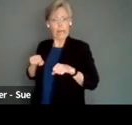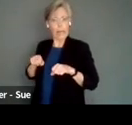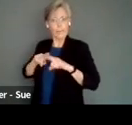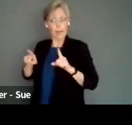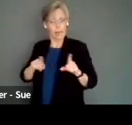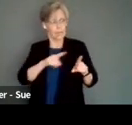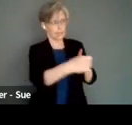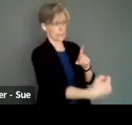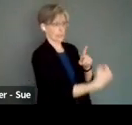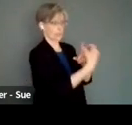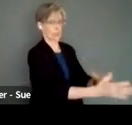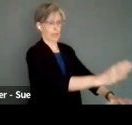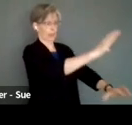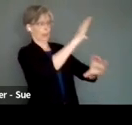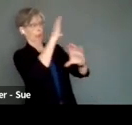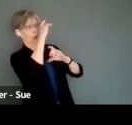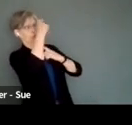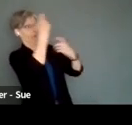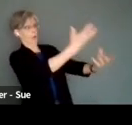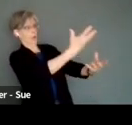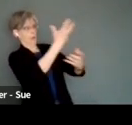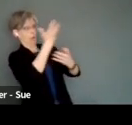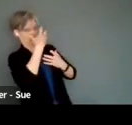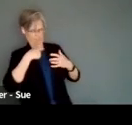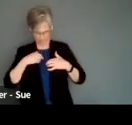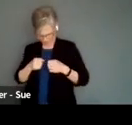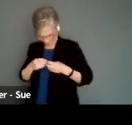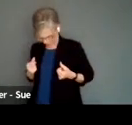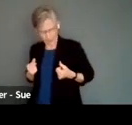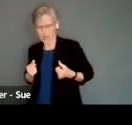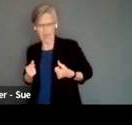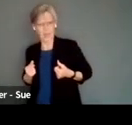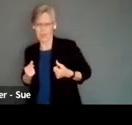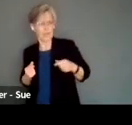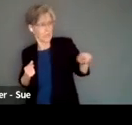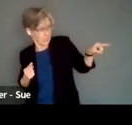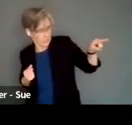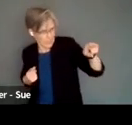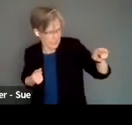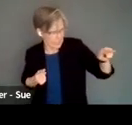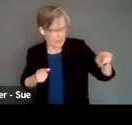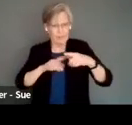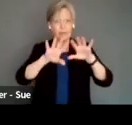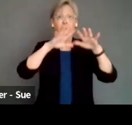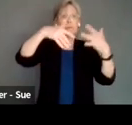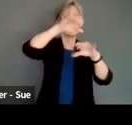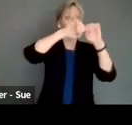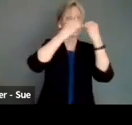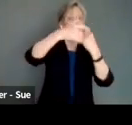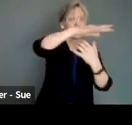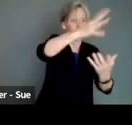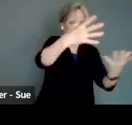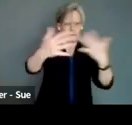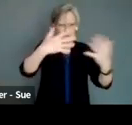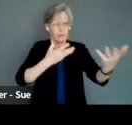traumas that have been imposed on you. Those can't be healed from within. Those have to be healed collectively from within society. So it's